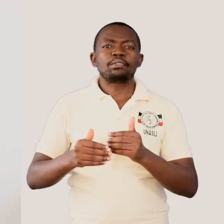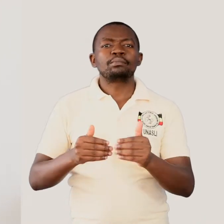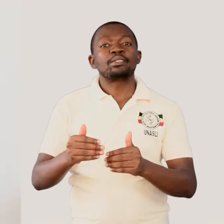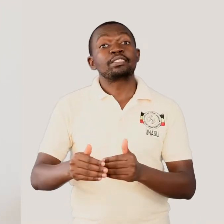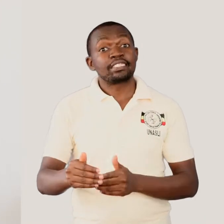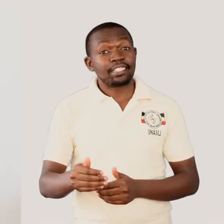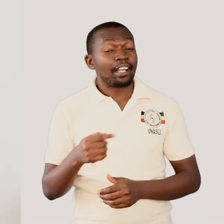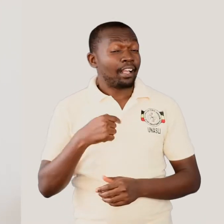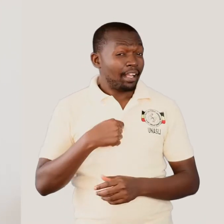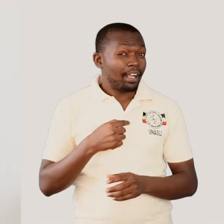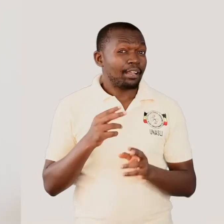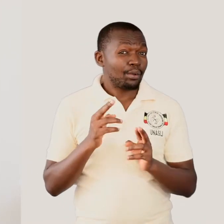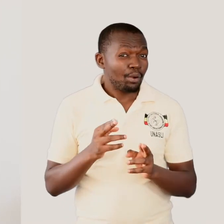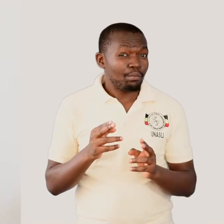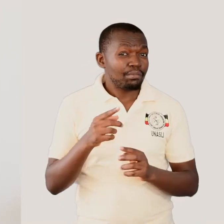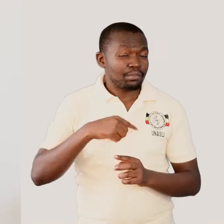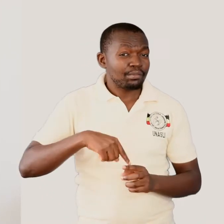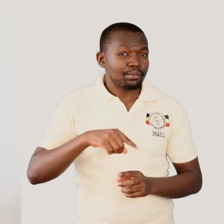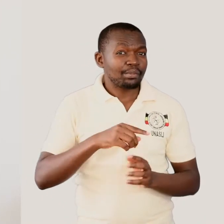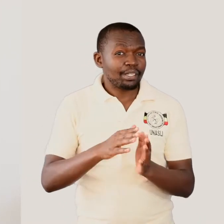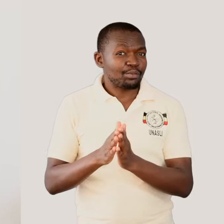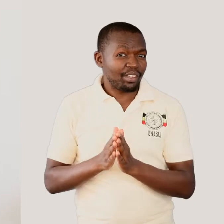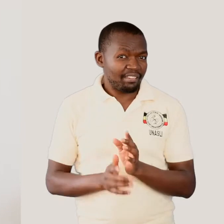I hope we are together.